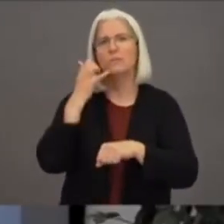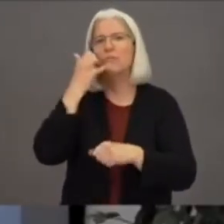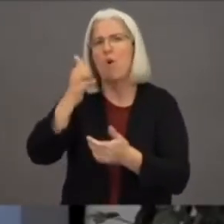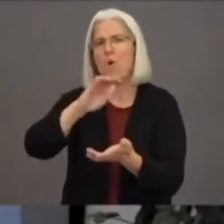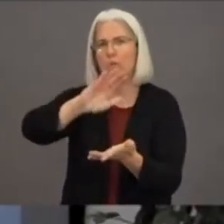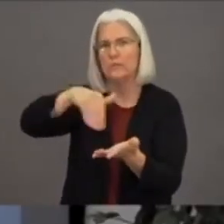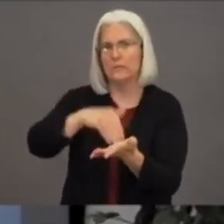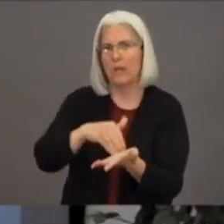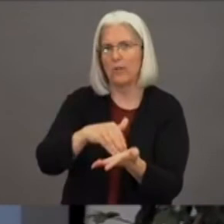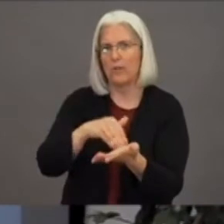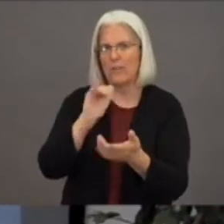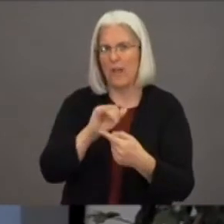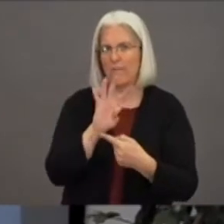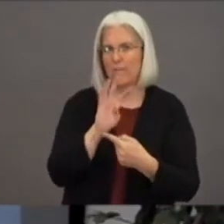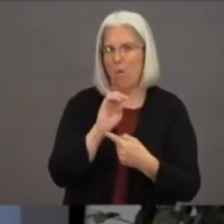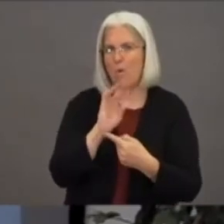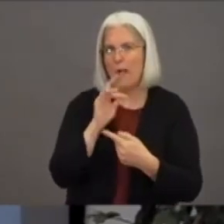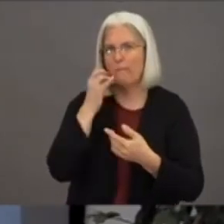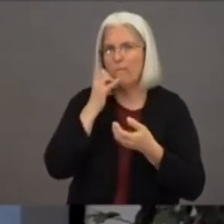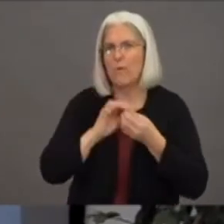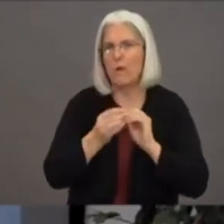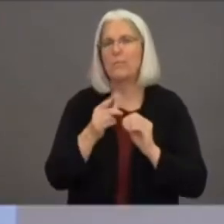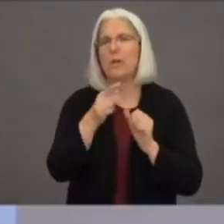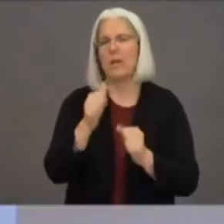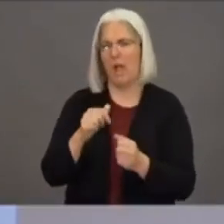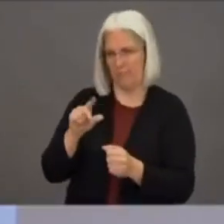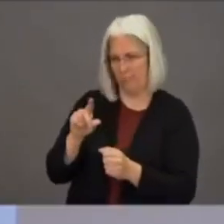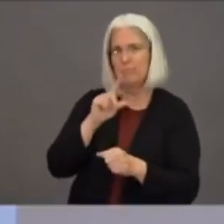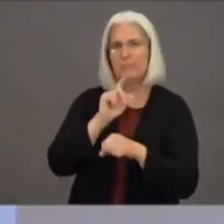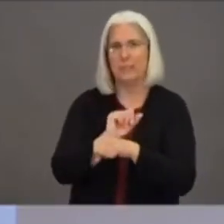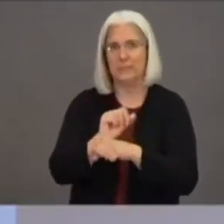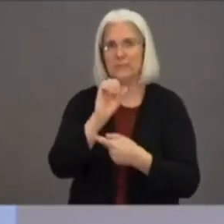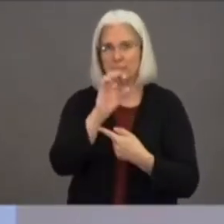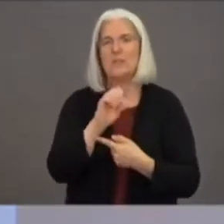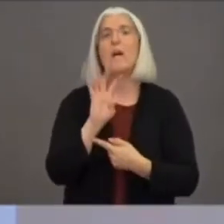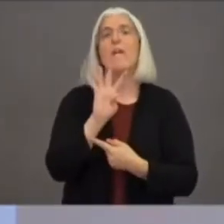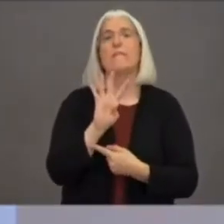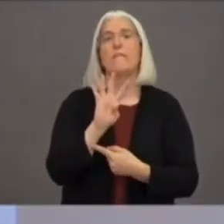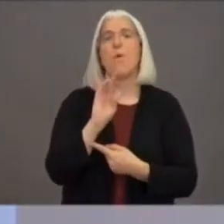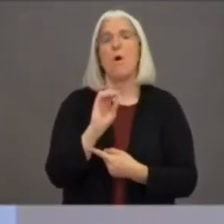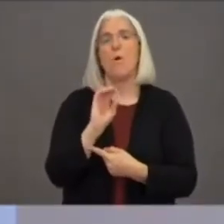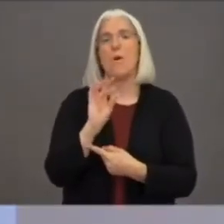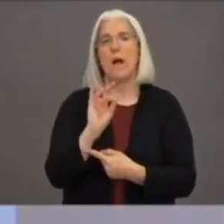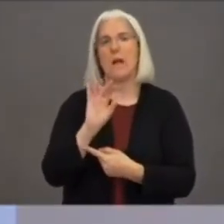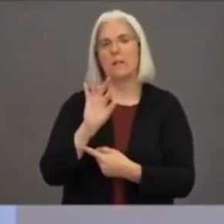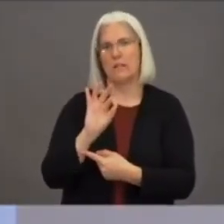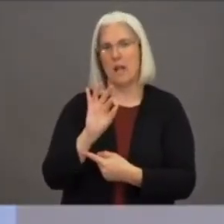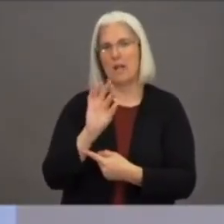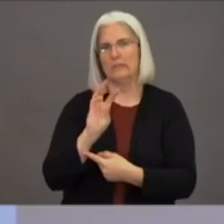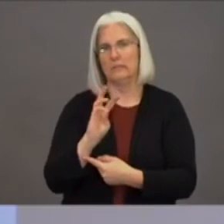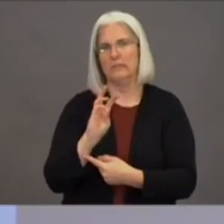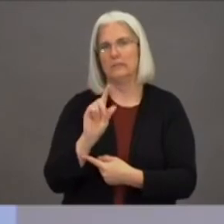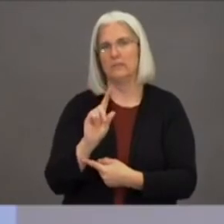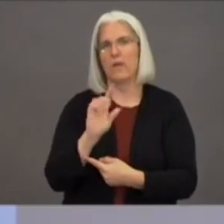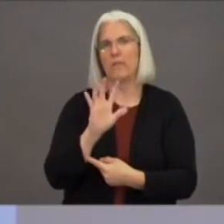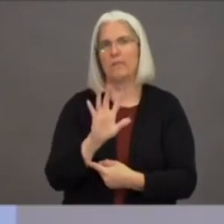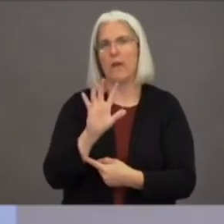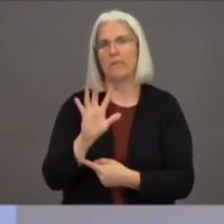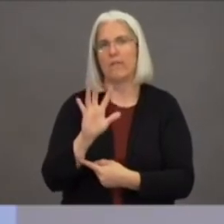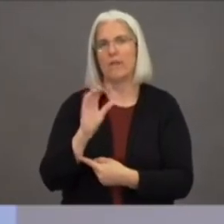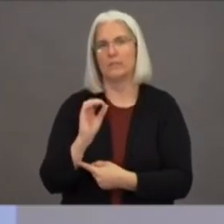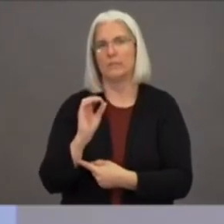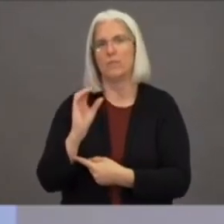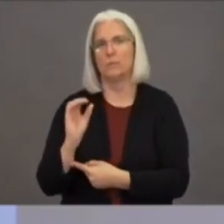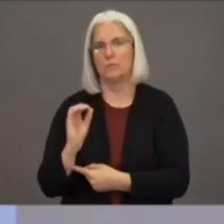Also, Corina, we want to remind our community that we're doing all of this effort and taking all of these steps steps to